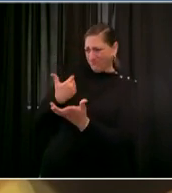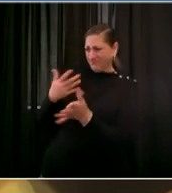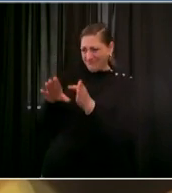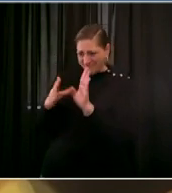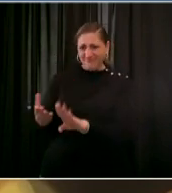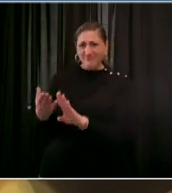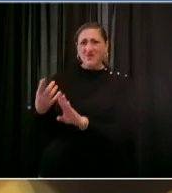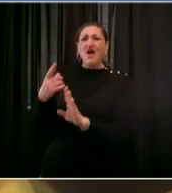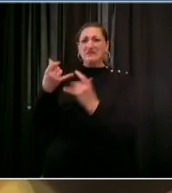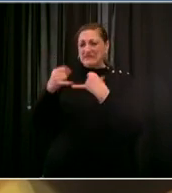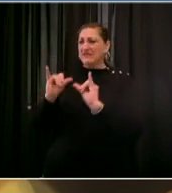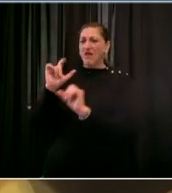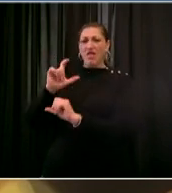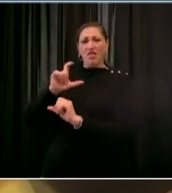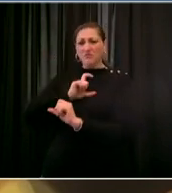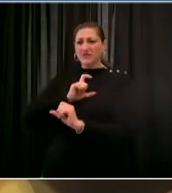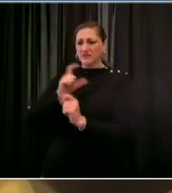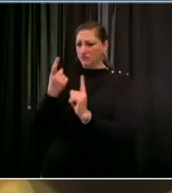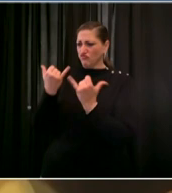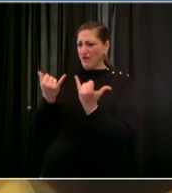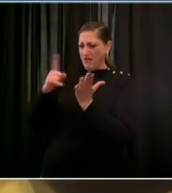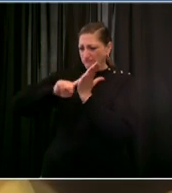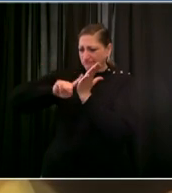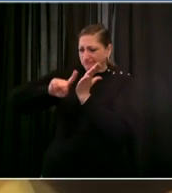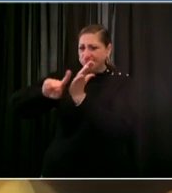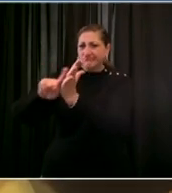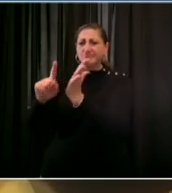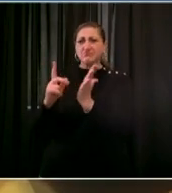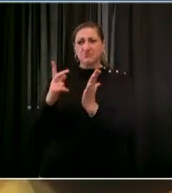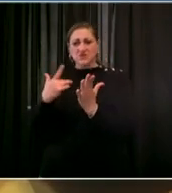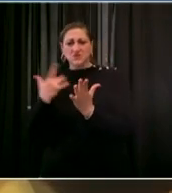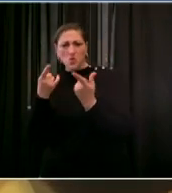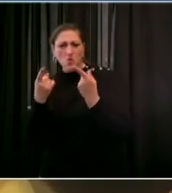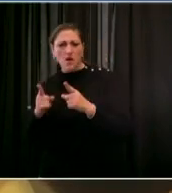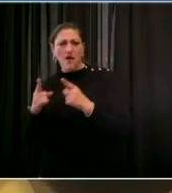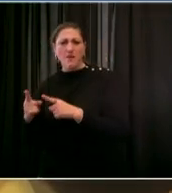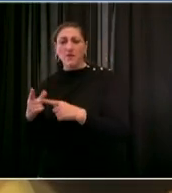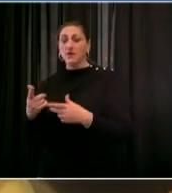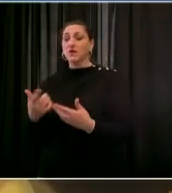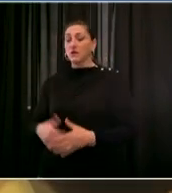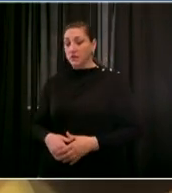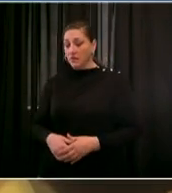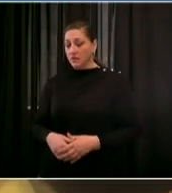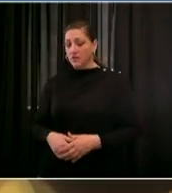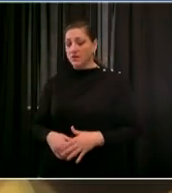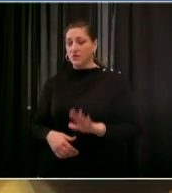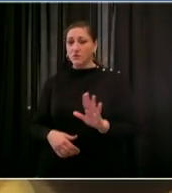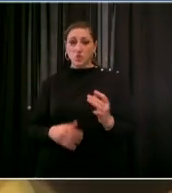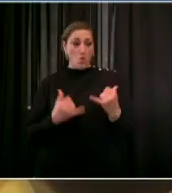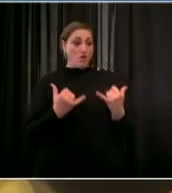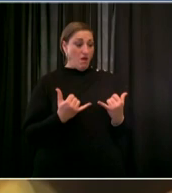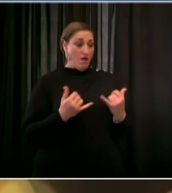no control over that process one thing we can control is how our city responds to this